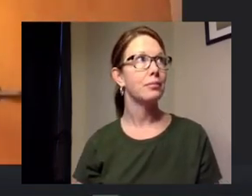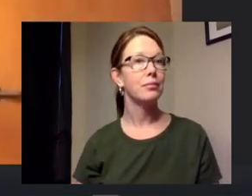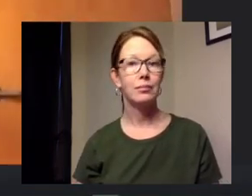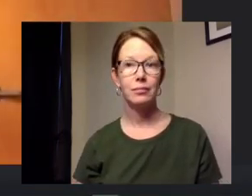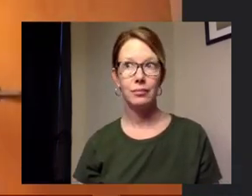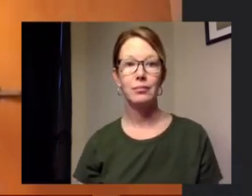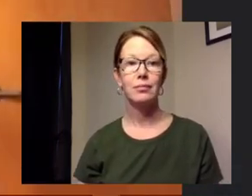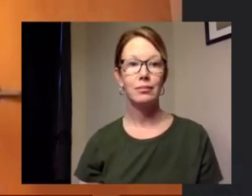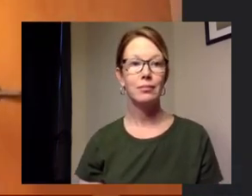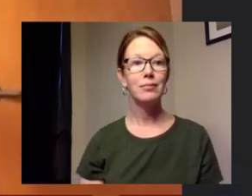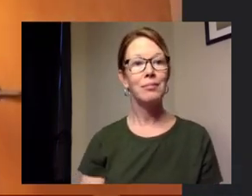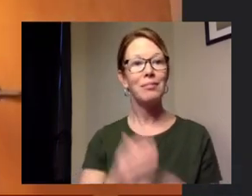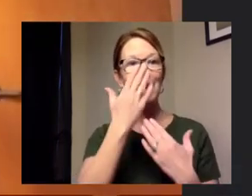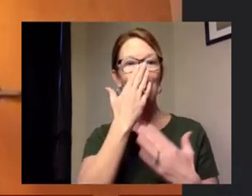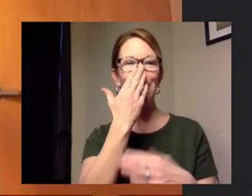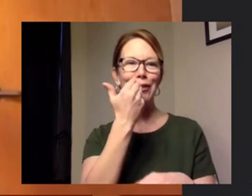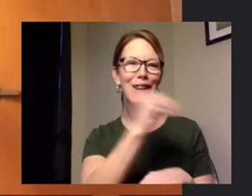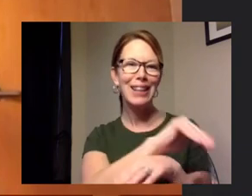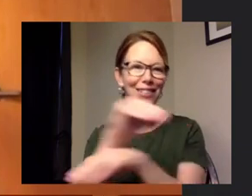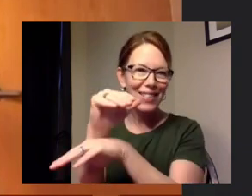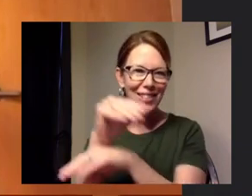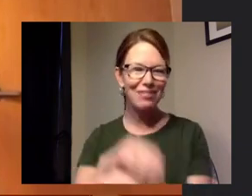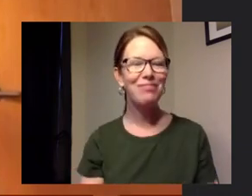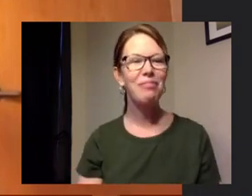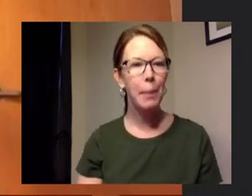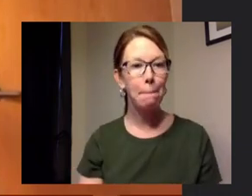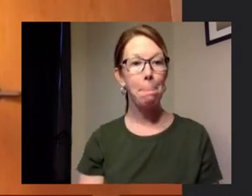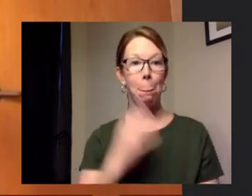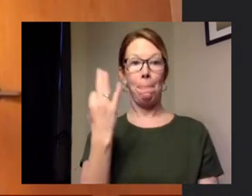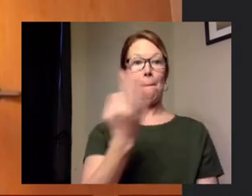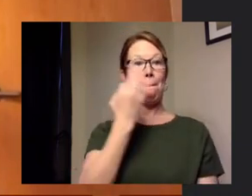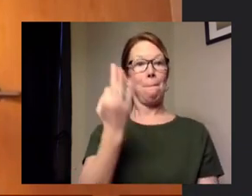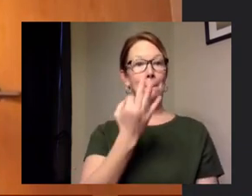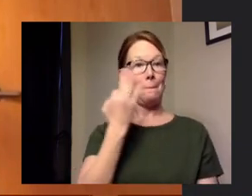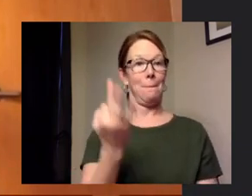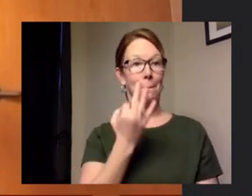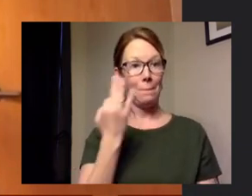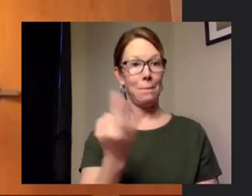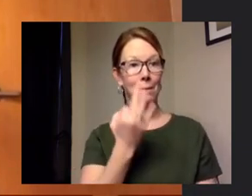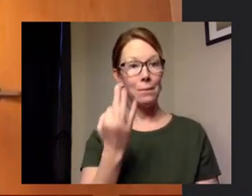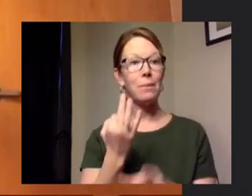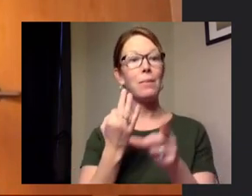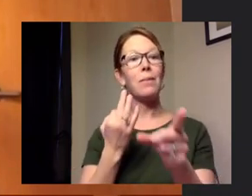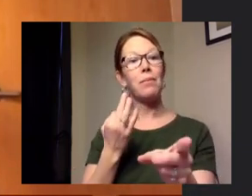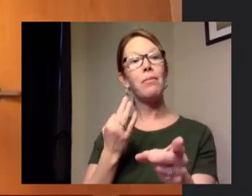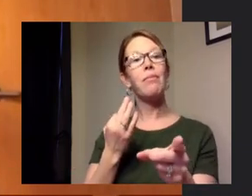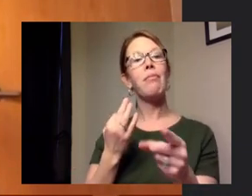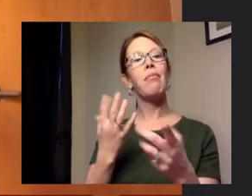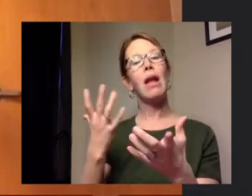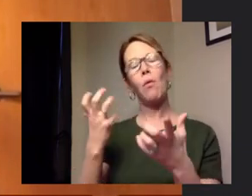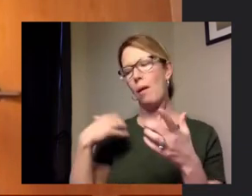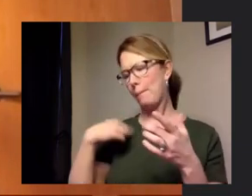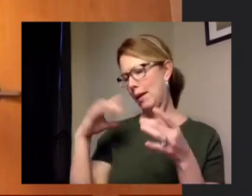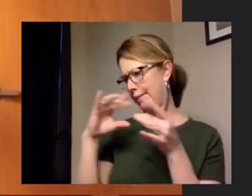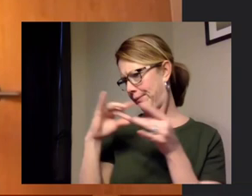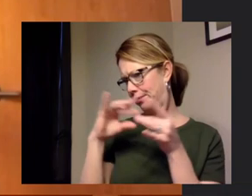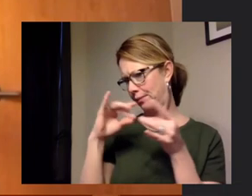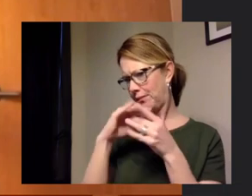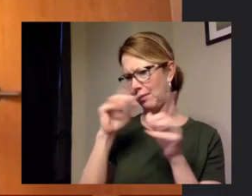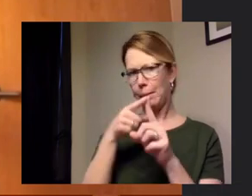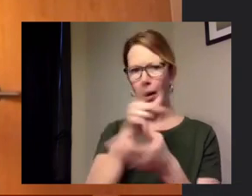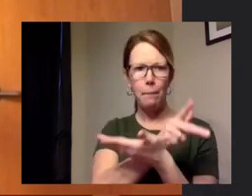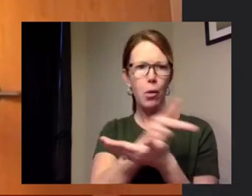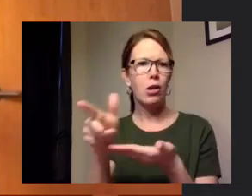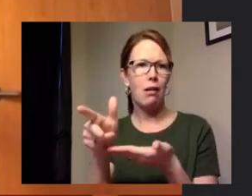thank you josue good evening everyone it's friday and josue wanted me to talk a little bit about um the parking